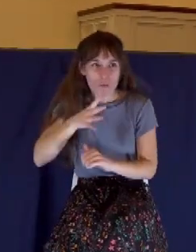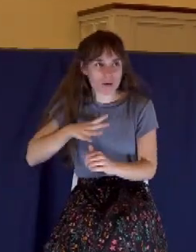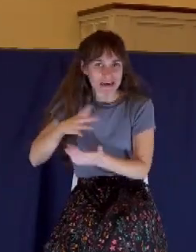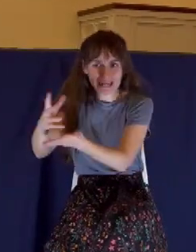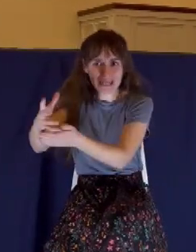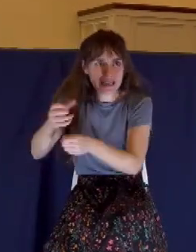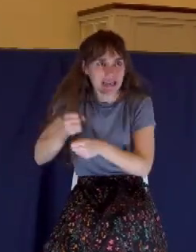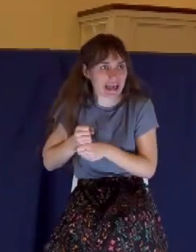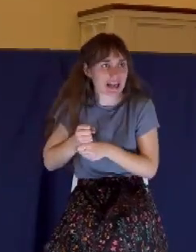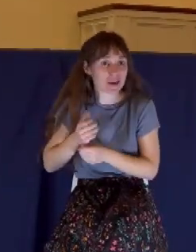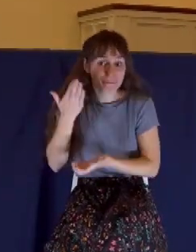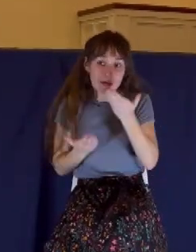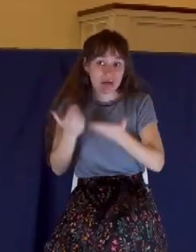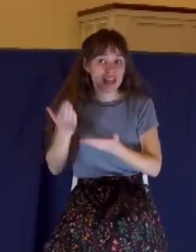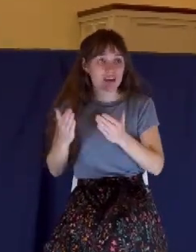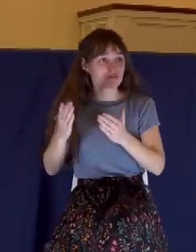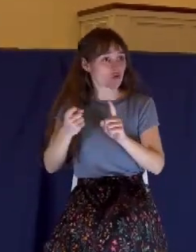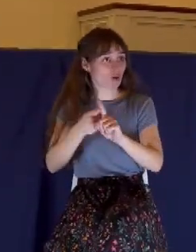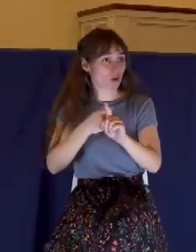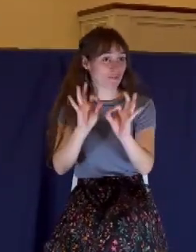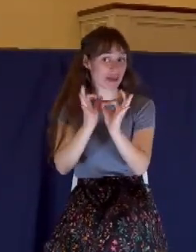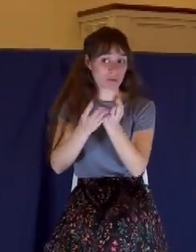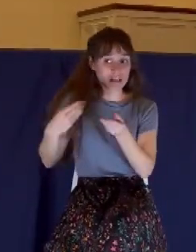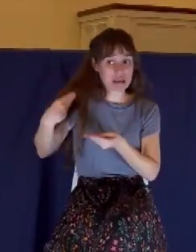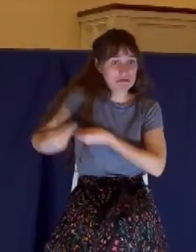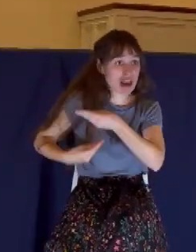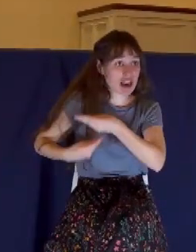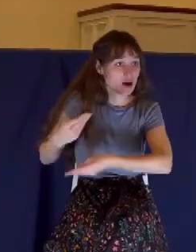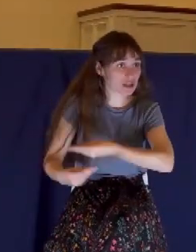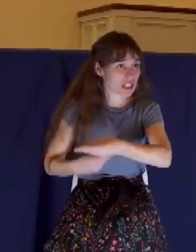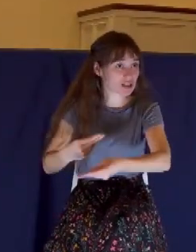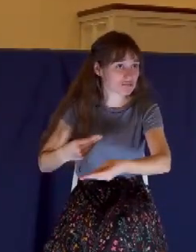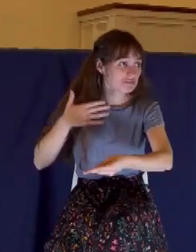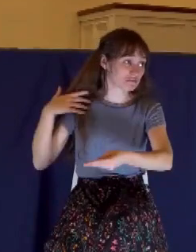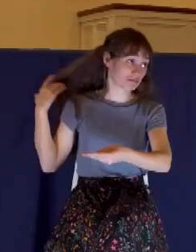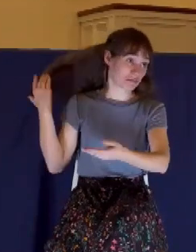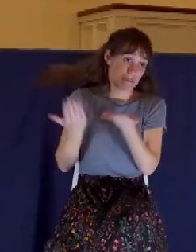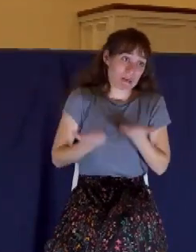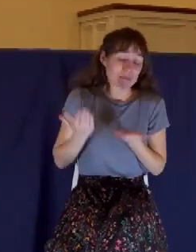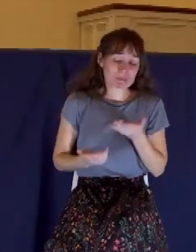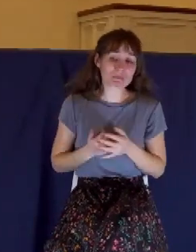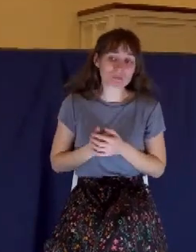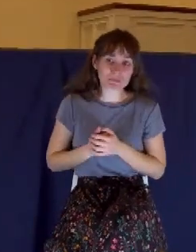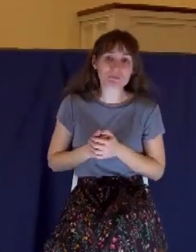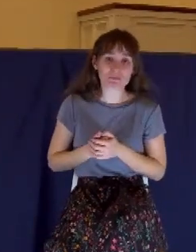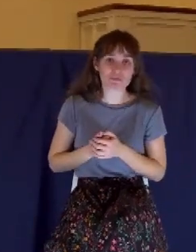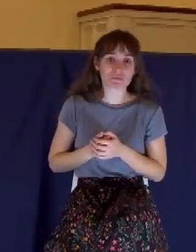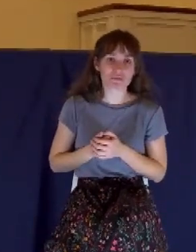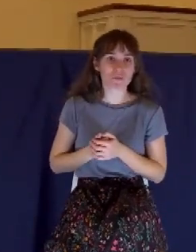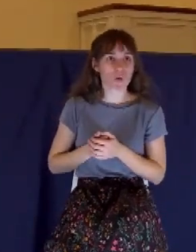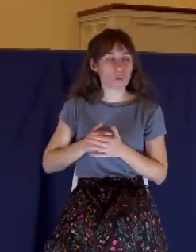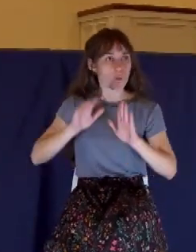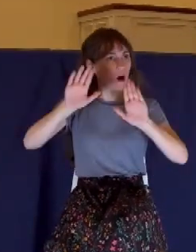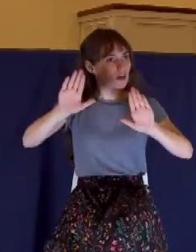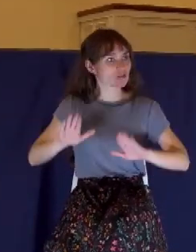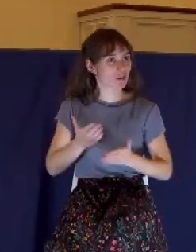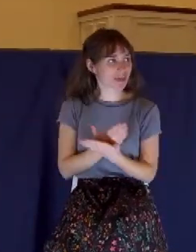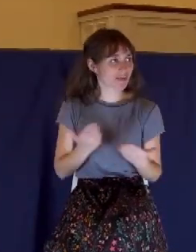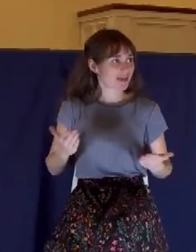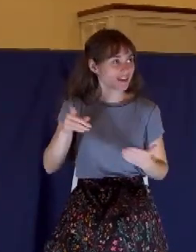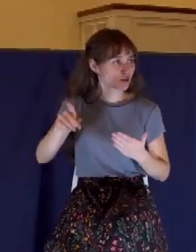probably a family heirloom that had been in the family for a long time. It was an incredible thing that she did.